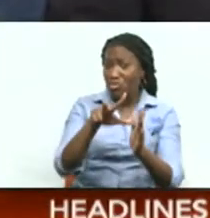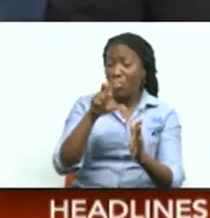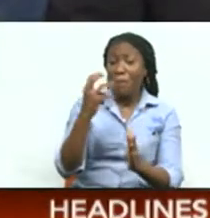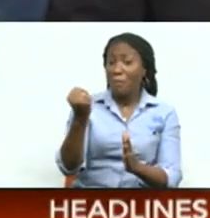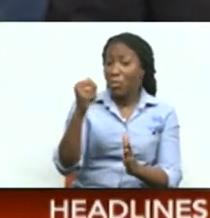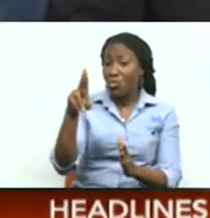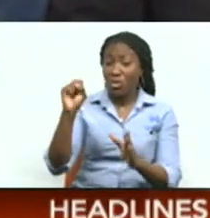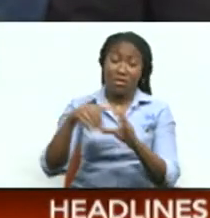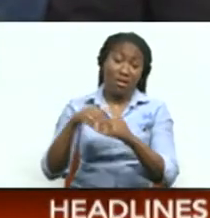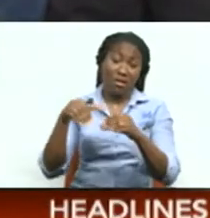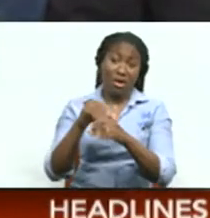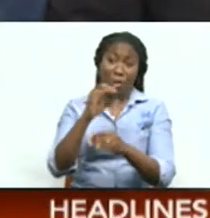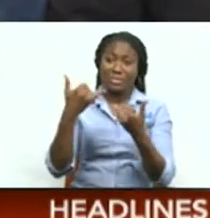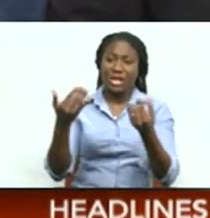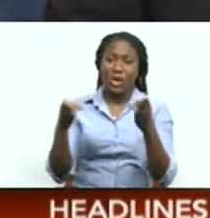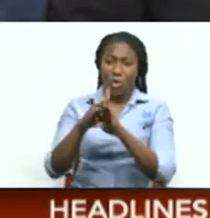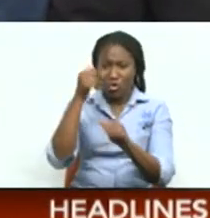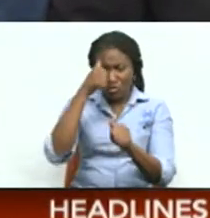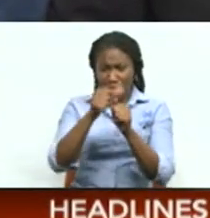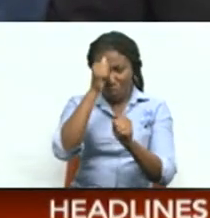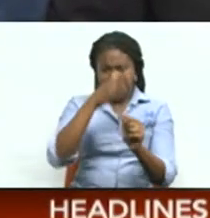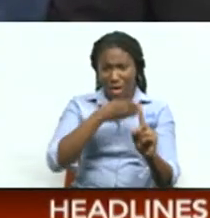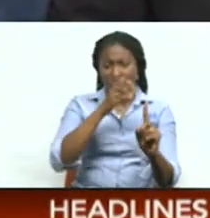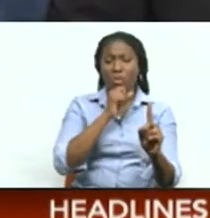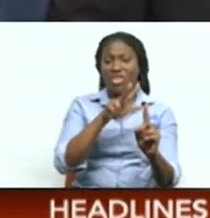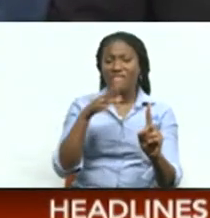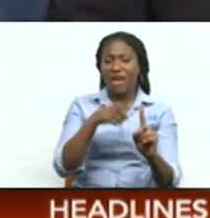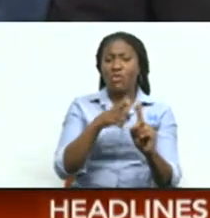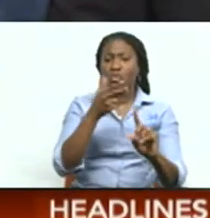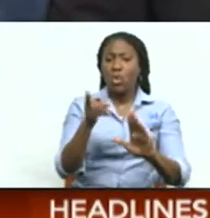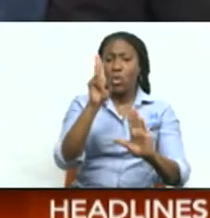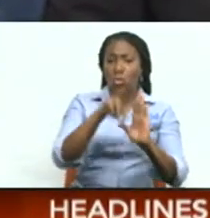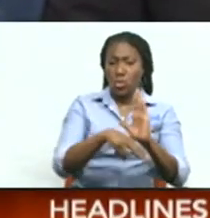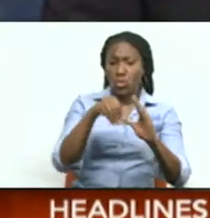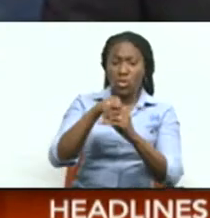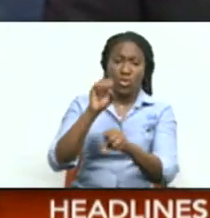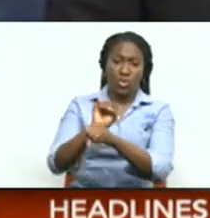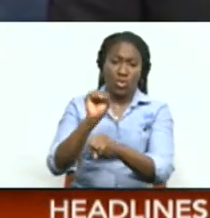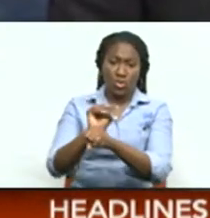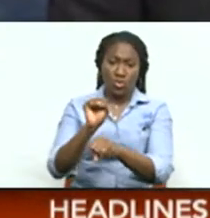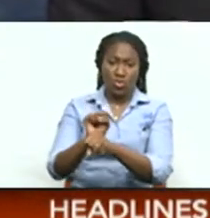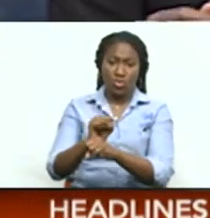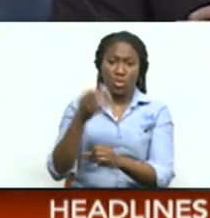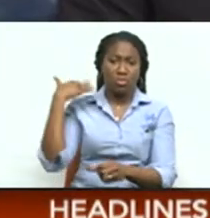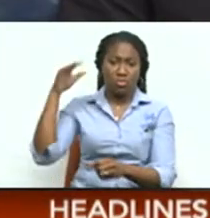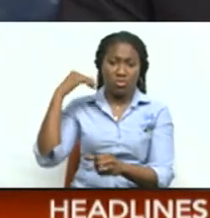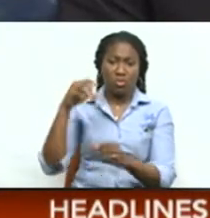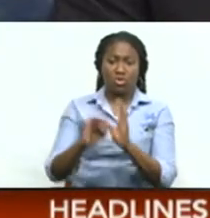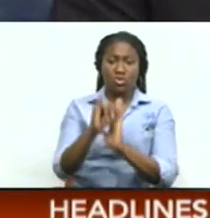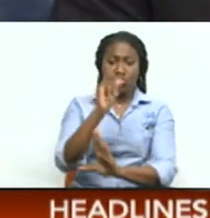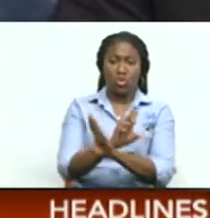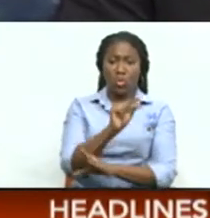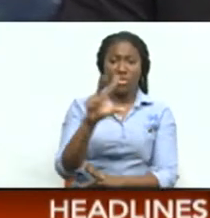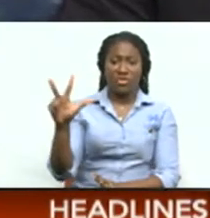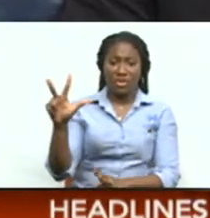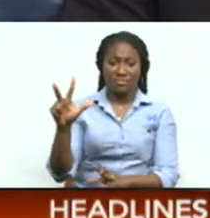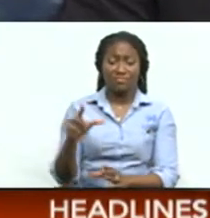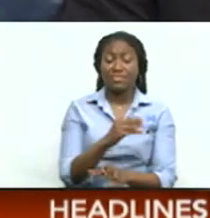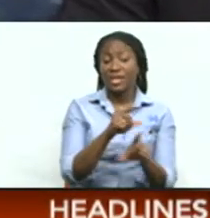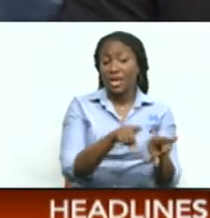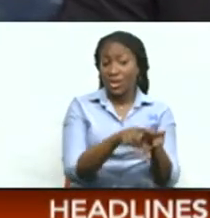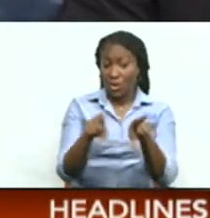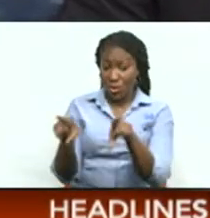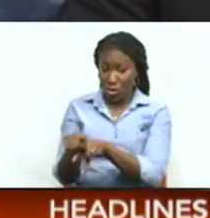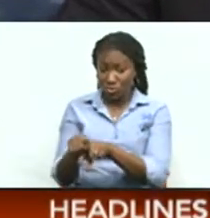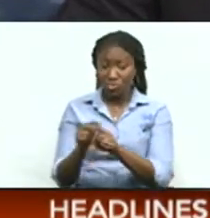remains closed following the death of 35-year-old pipe fitter Alan Lane Ramkisun at the plant in June 2023. In addition to not